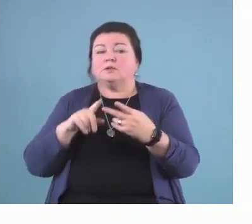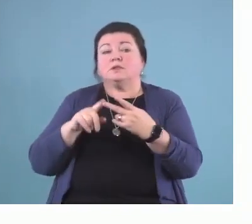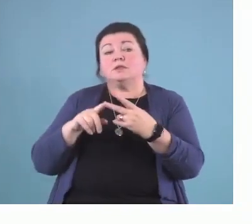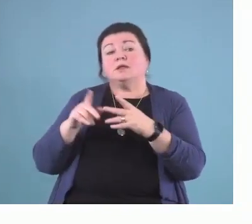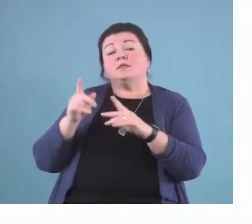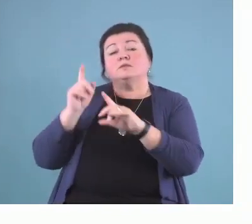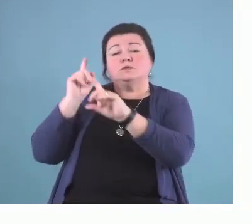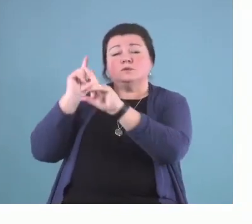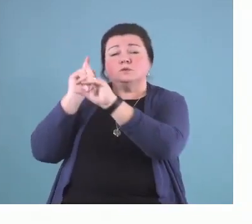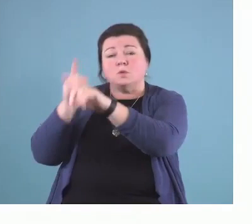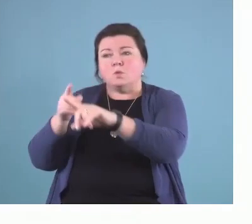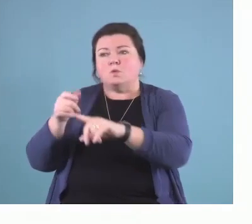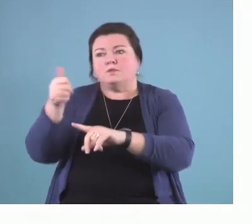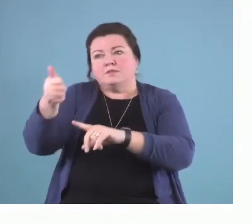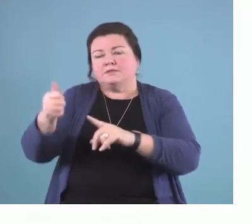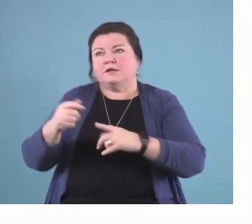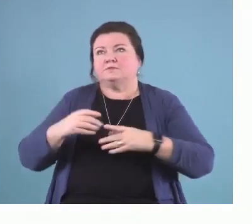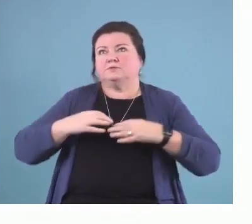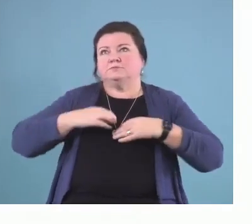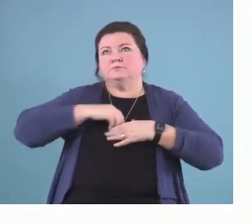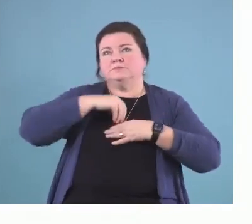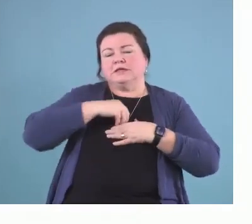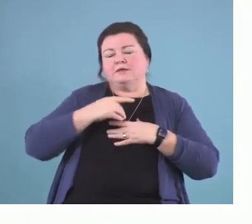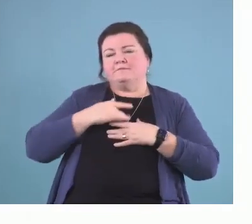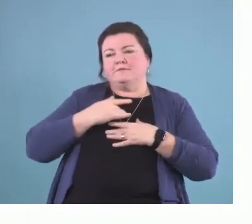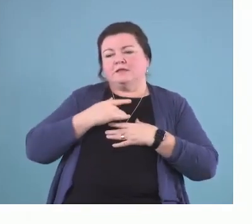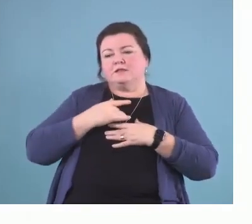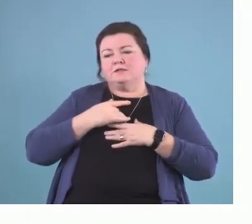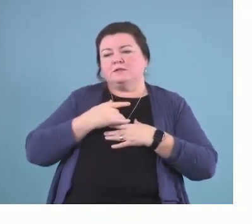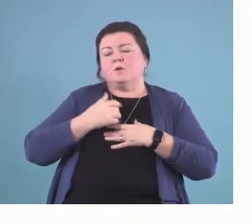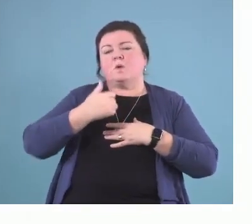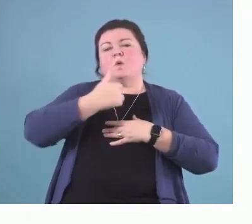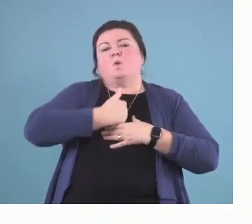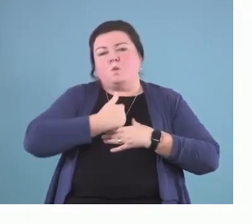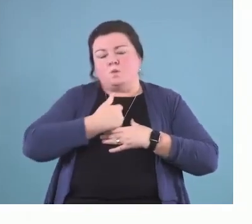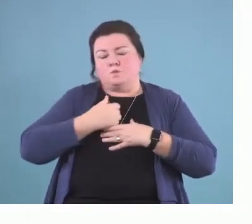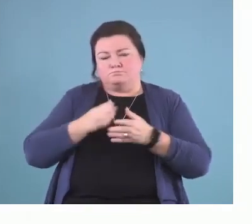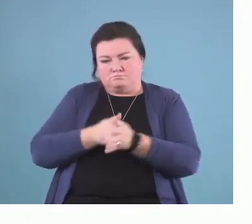person would internalize, have internalized motivation to do a behavior.